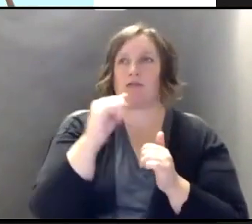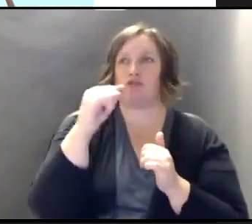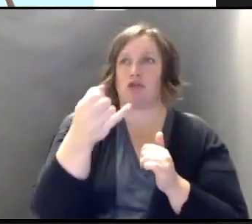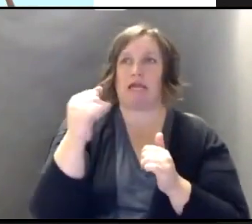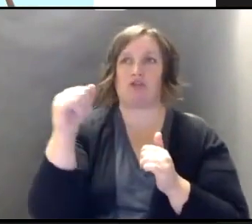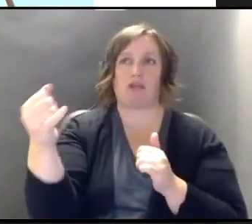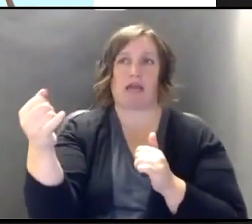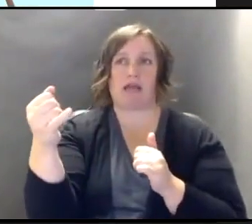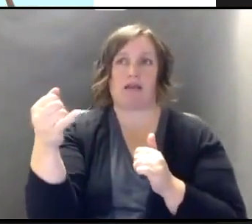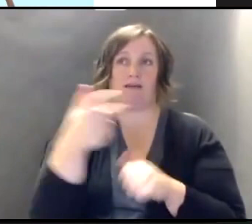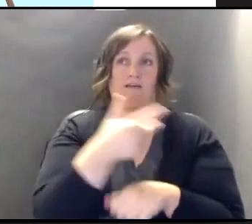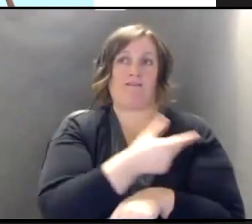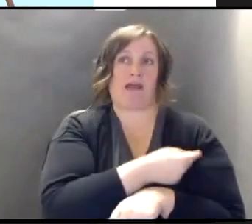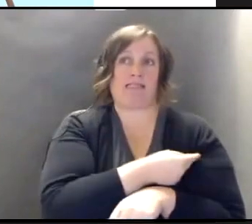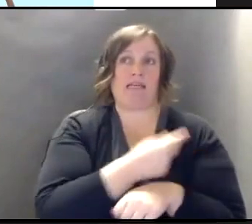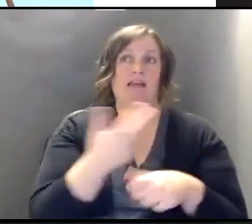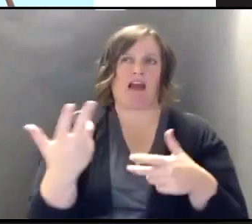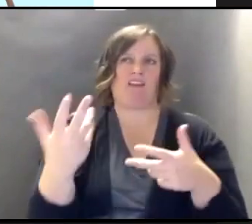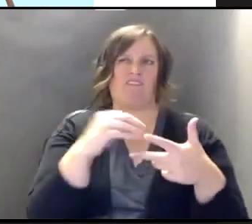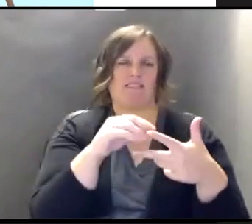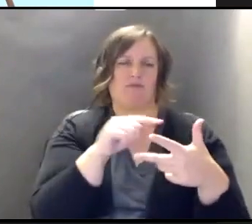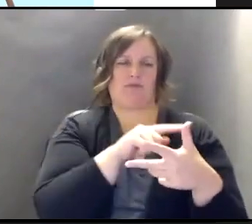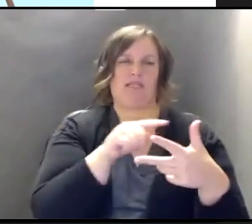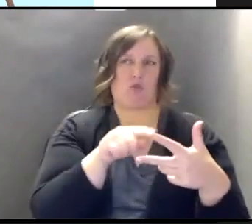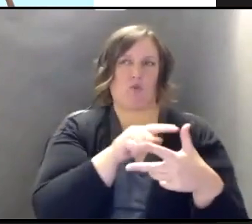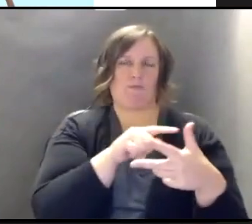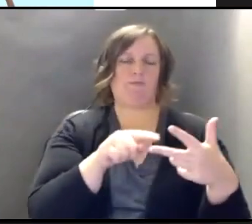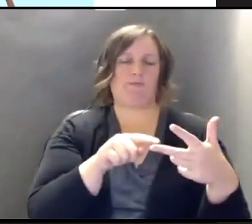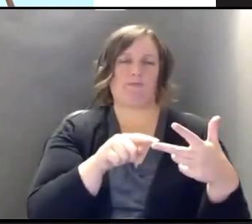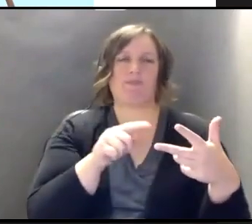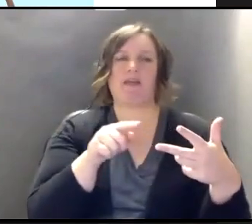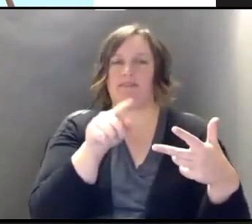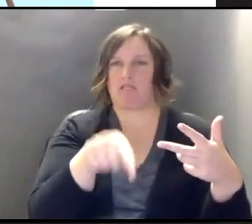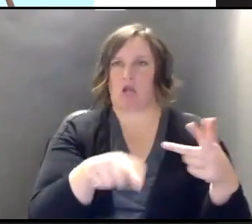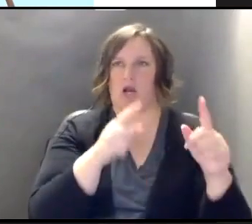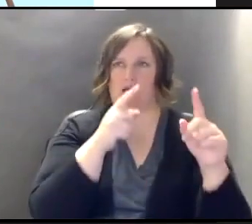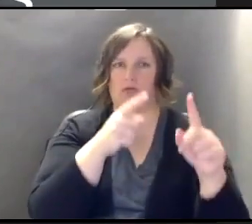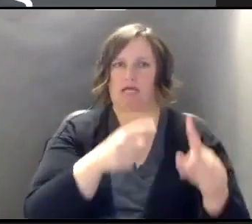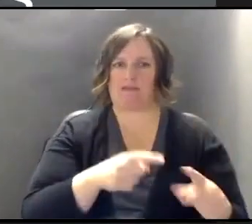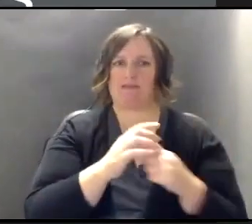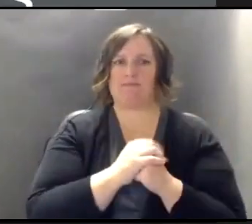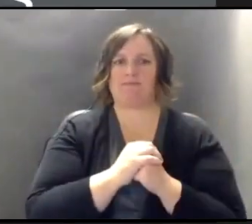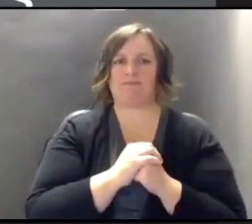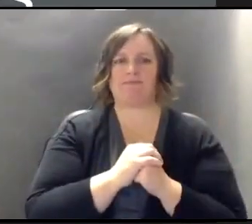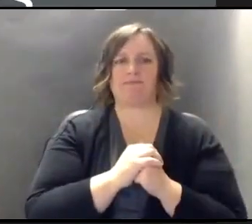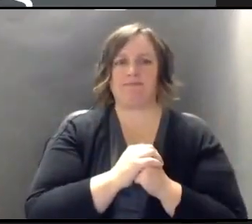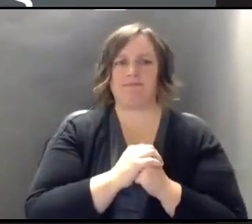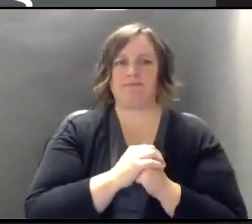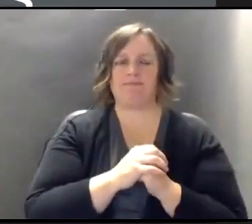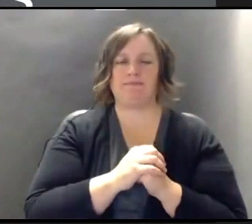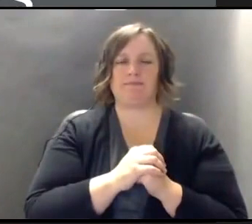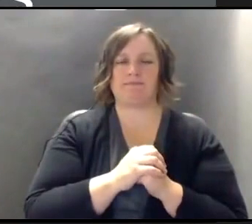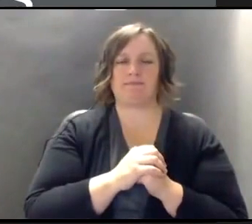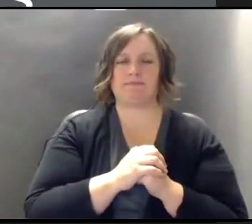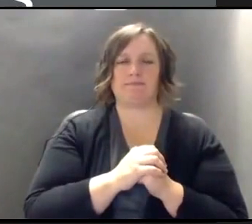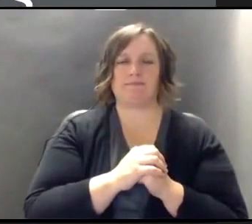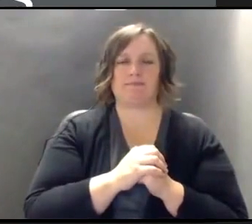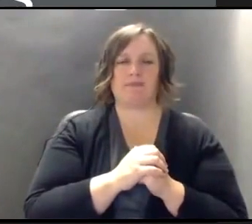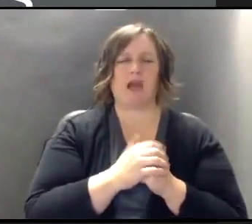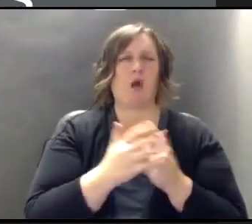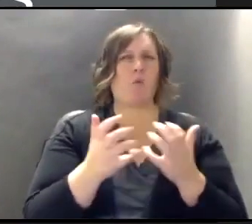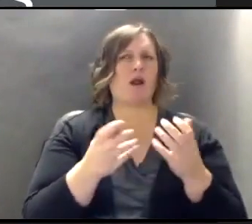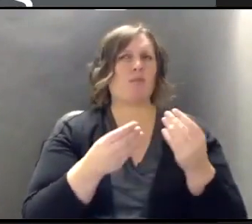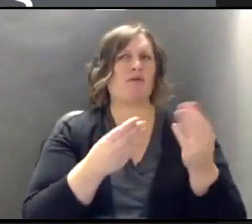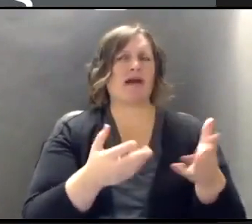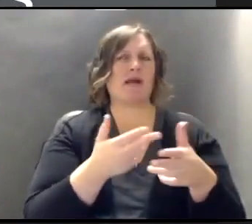fits into the landscape. So these will be our objectives here. Next slide. Dr. wanted to provide a brief